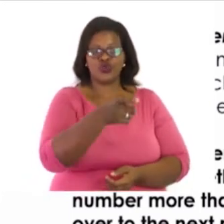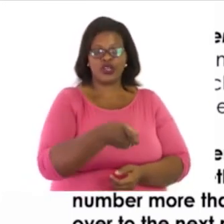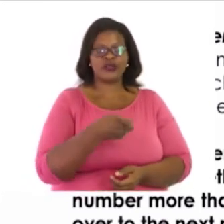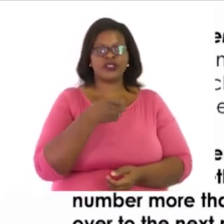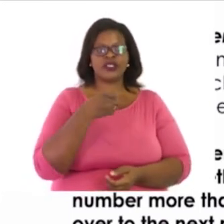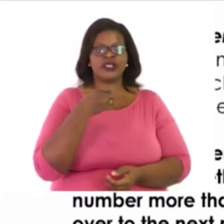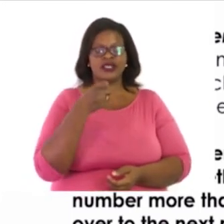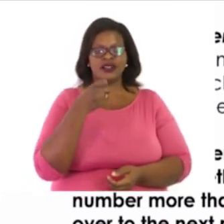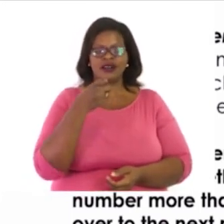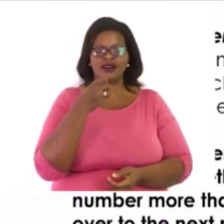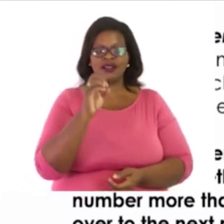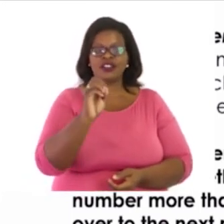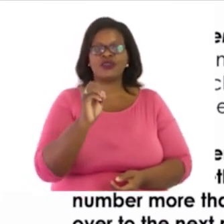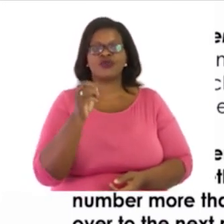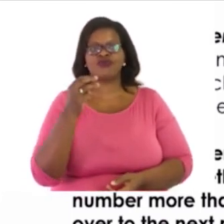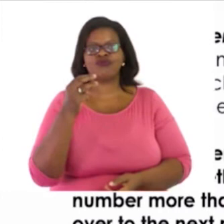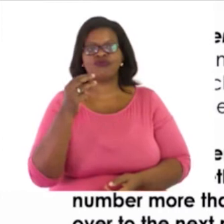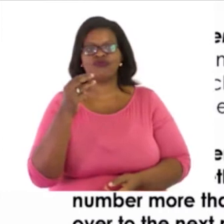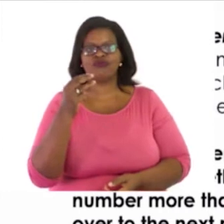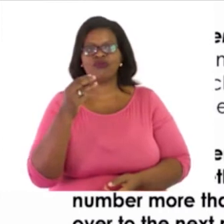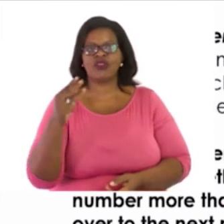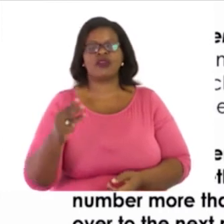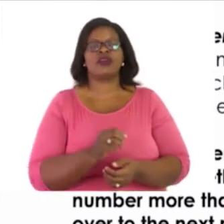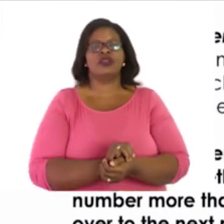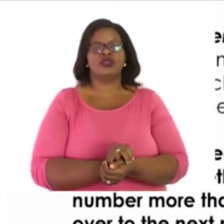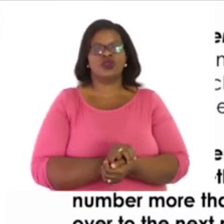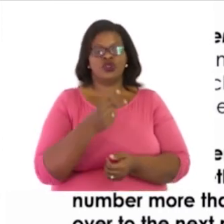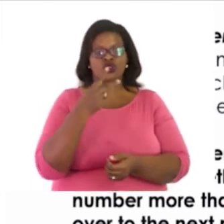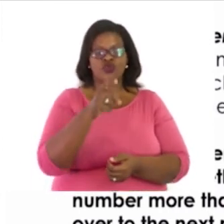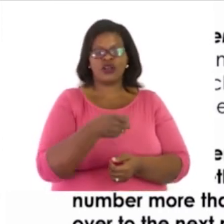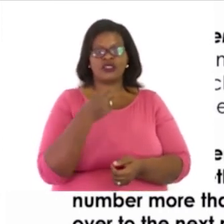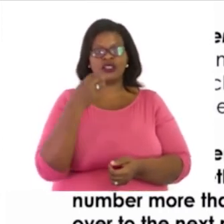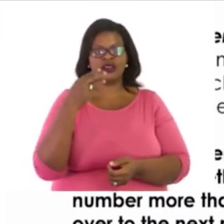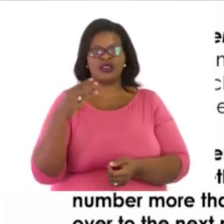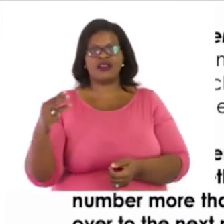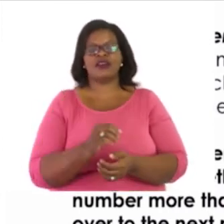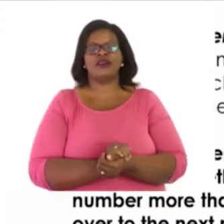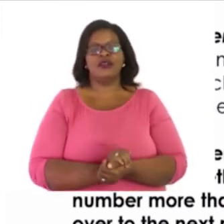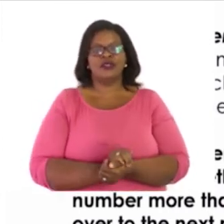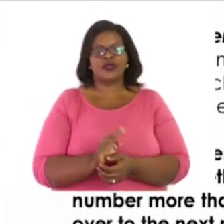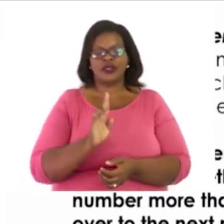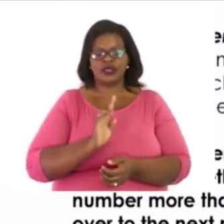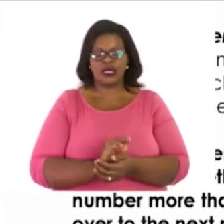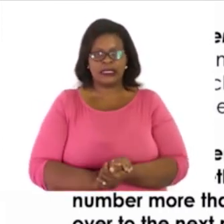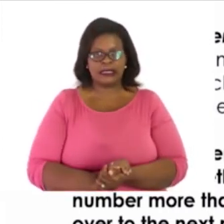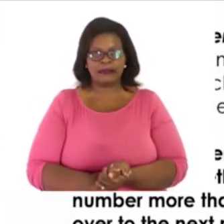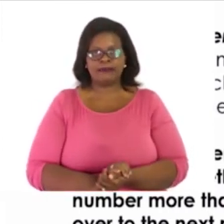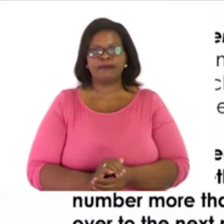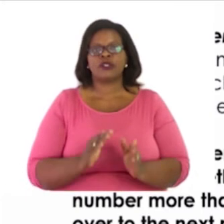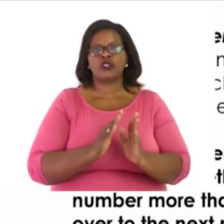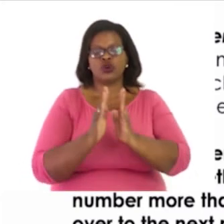and thirty-three. Let's try another example. Fifty-five